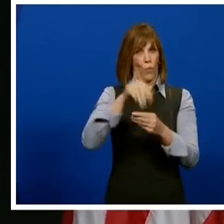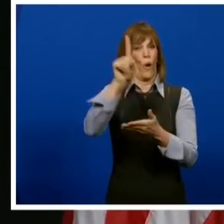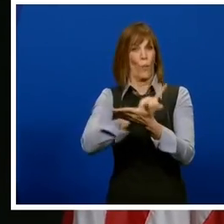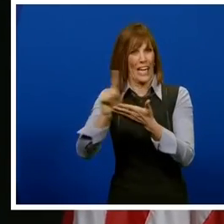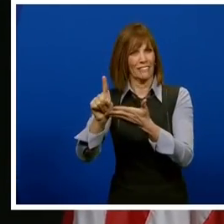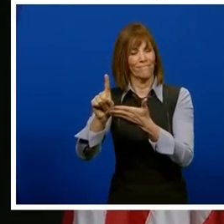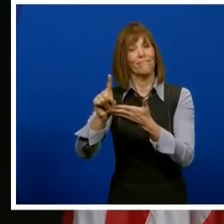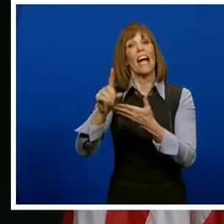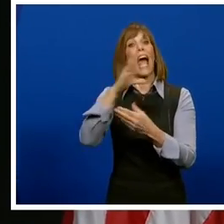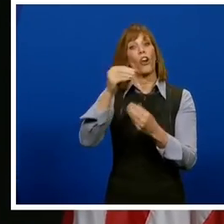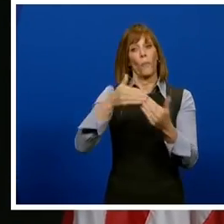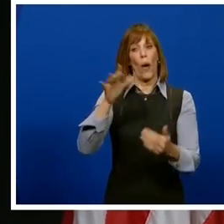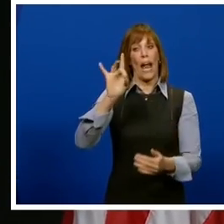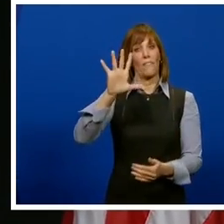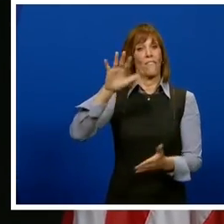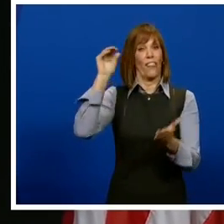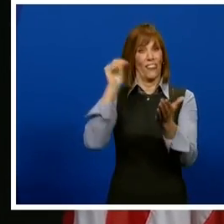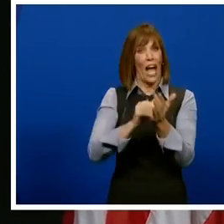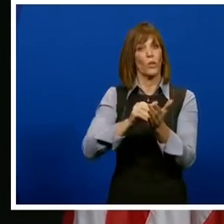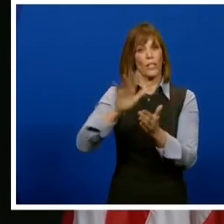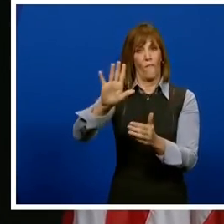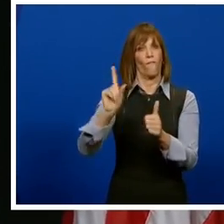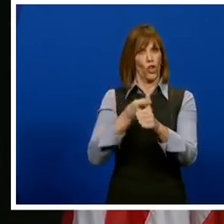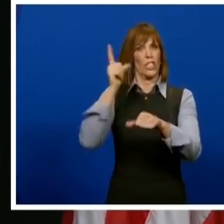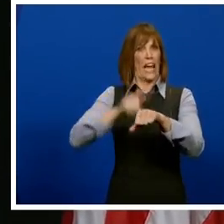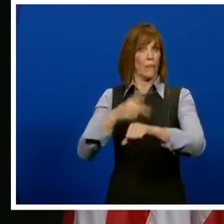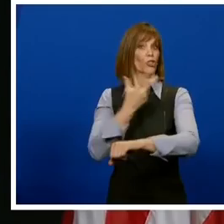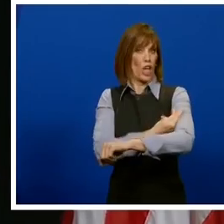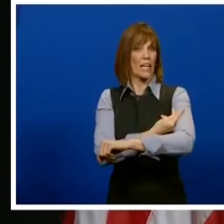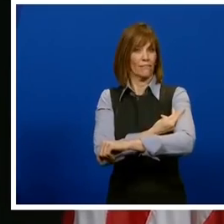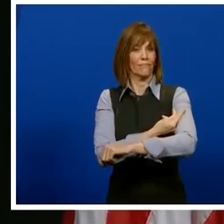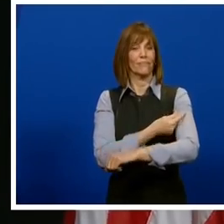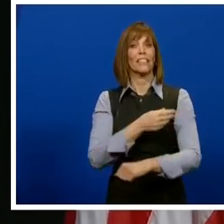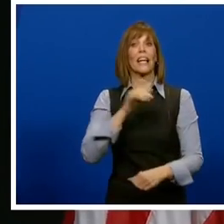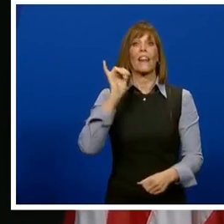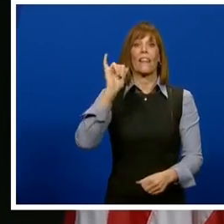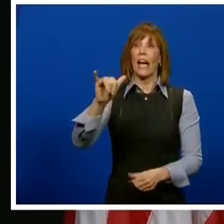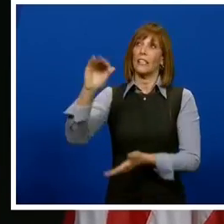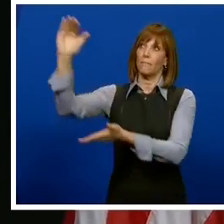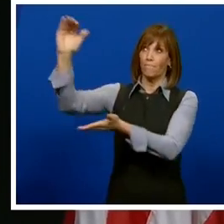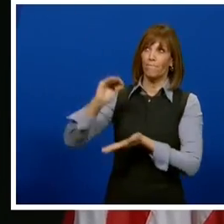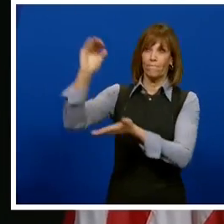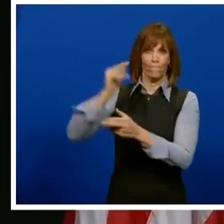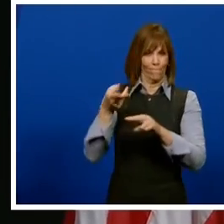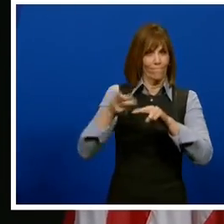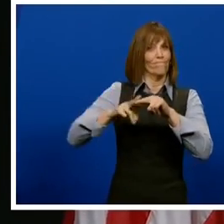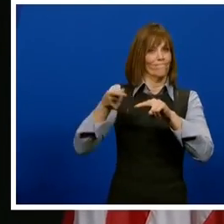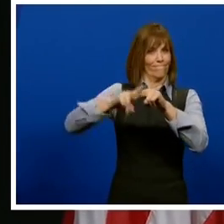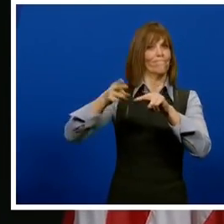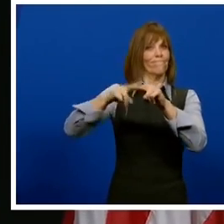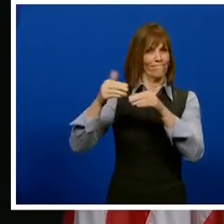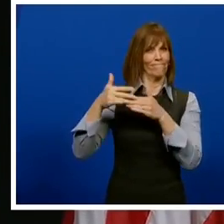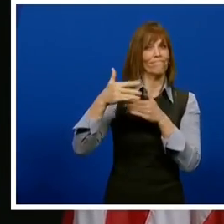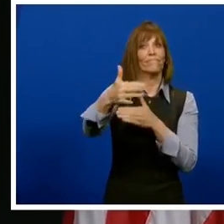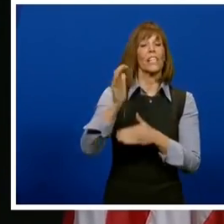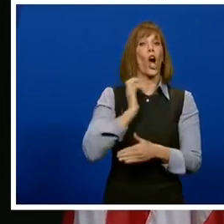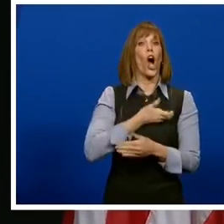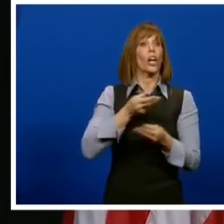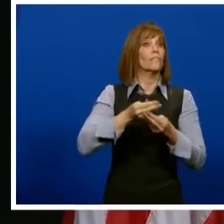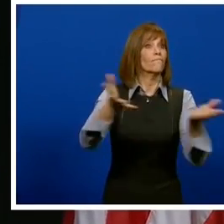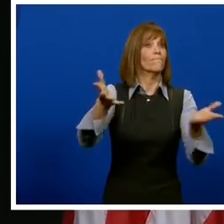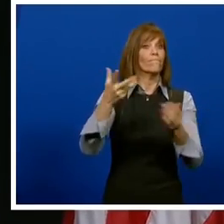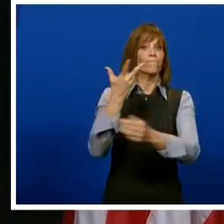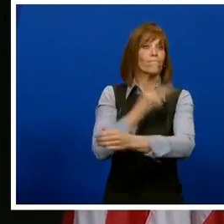and nearly 85,000 were first doses. As supply continues to increase, our vaccine administration rates are keeping